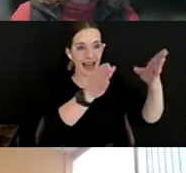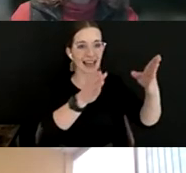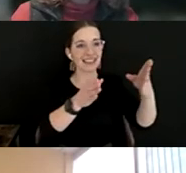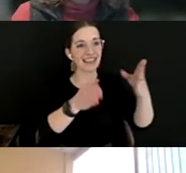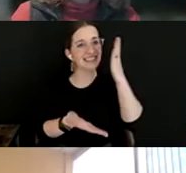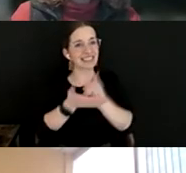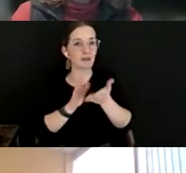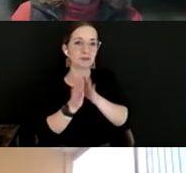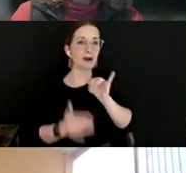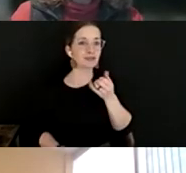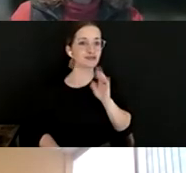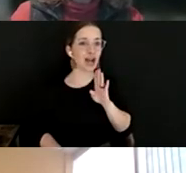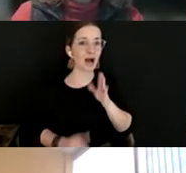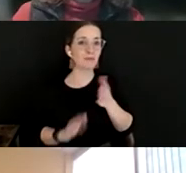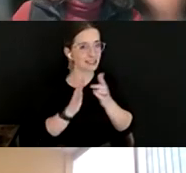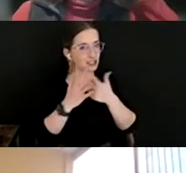an asset.